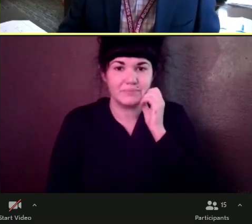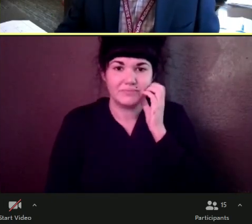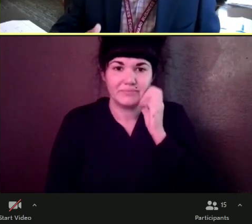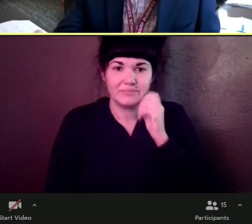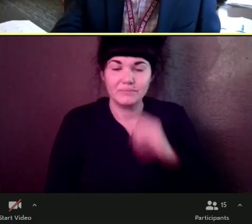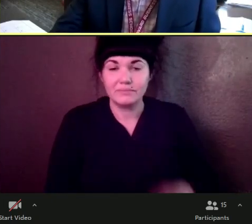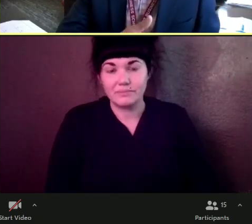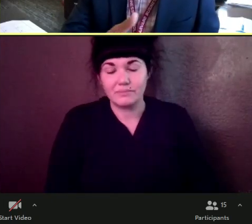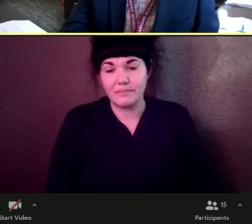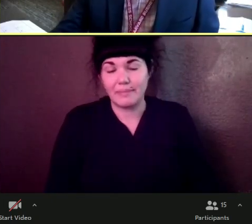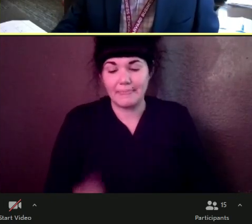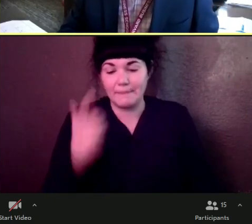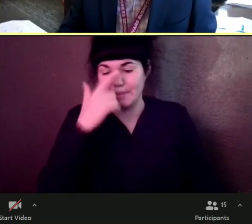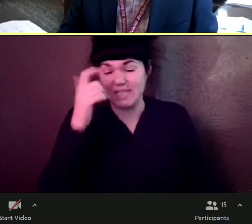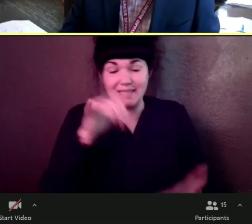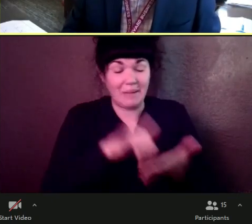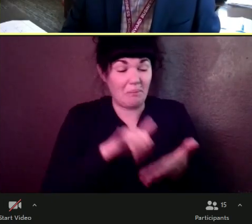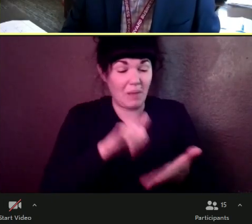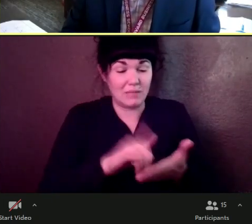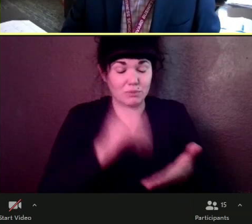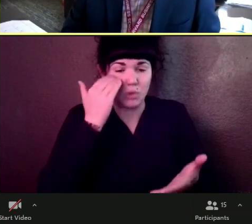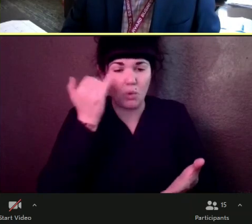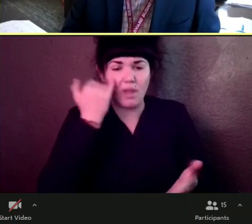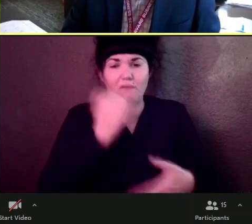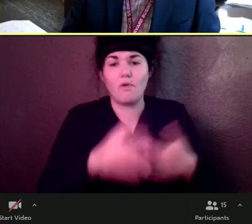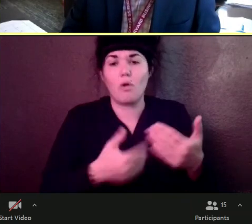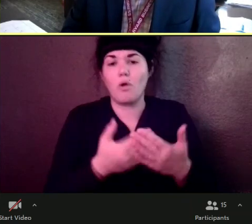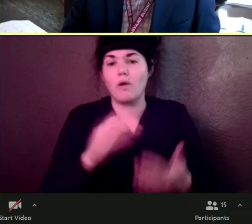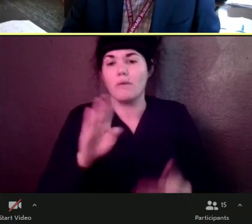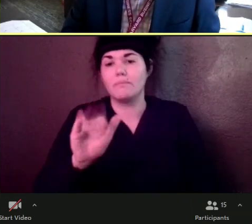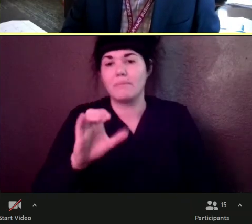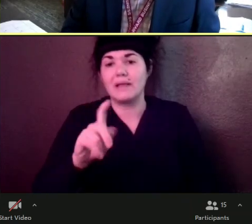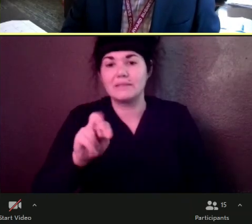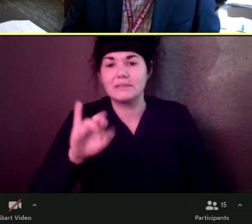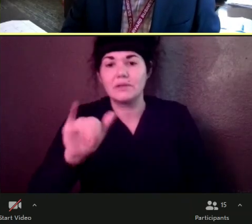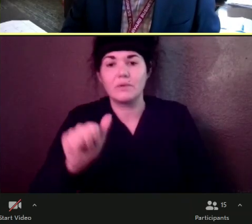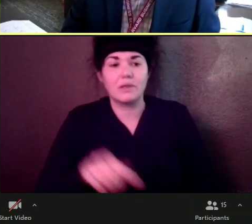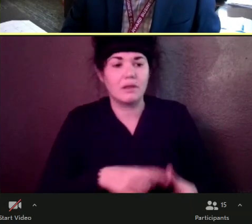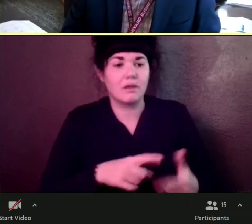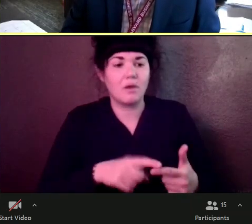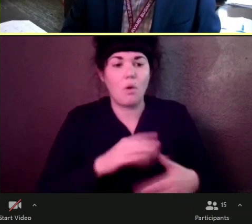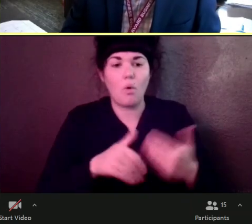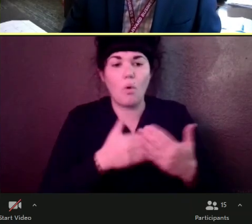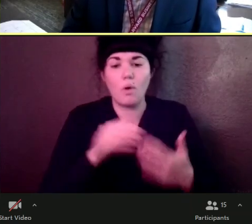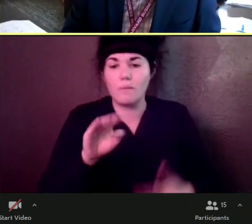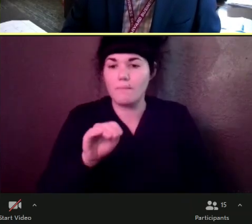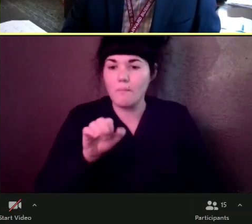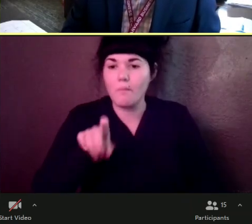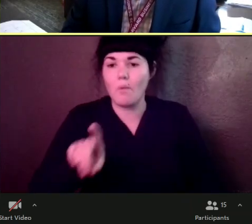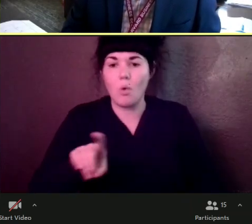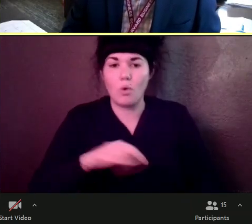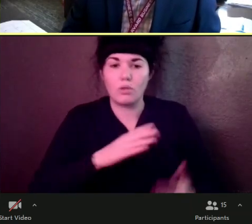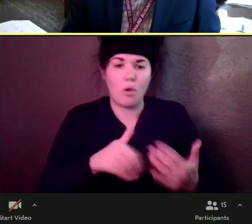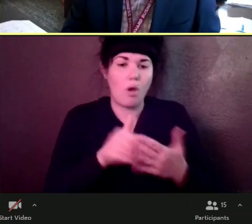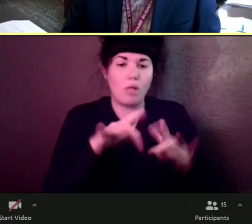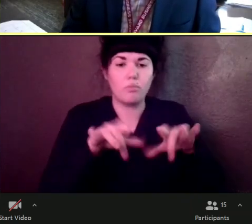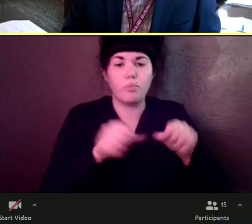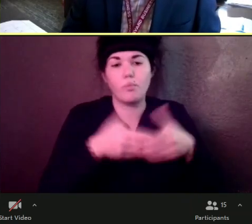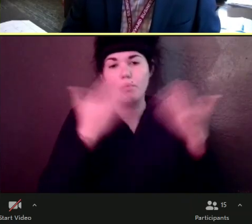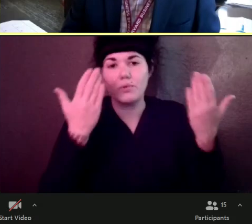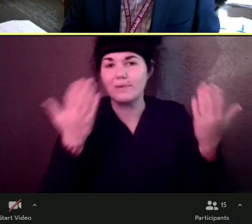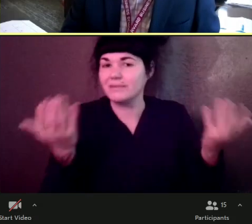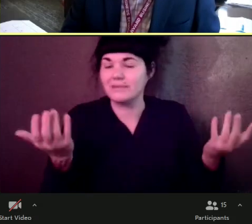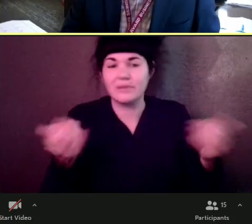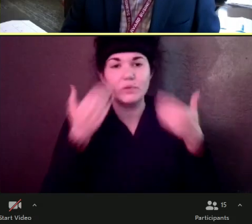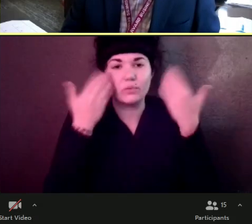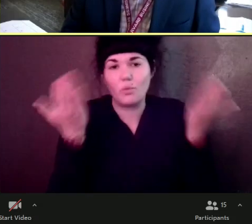bacteria and, and, and mold and different things that, that, uh, could be there that would end up infecting you, um, afterwards.